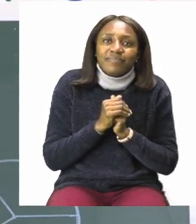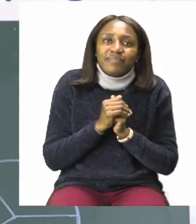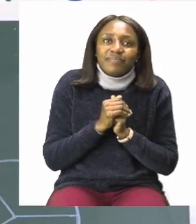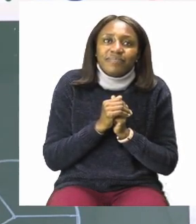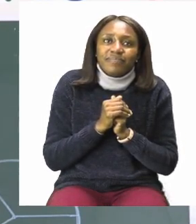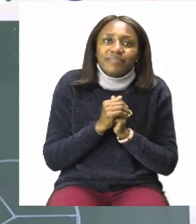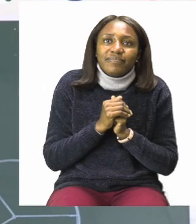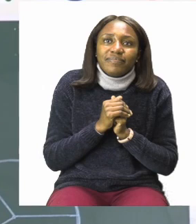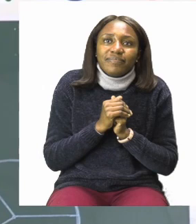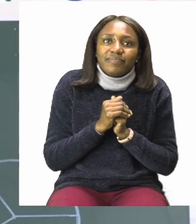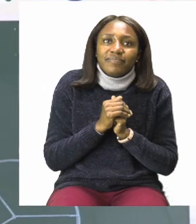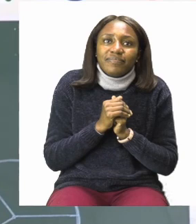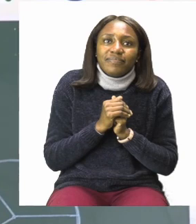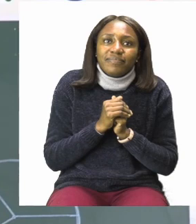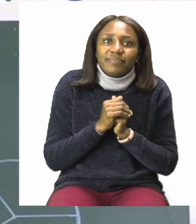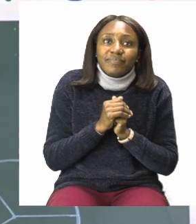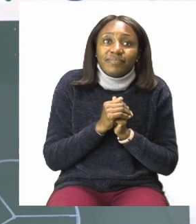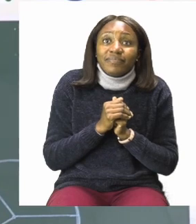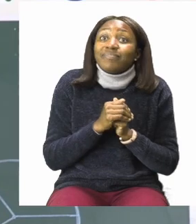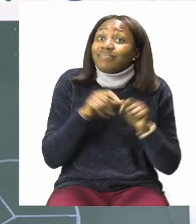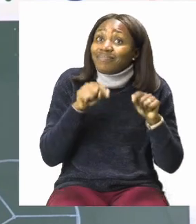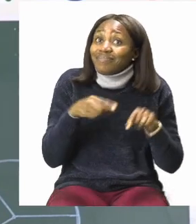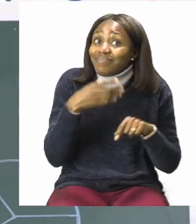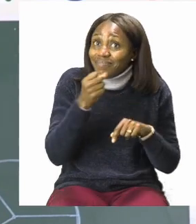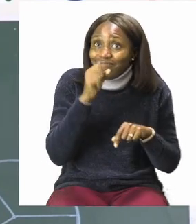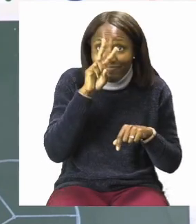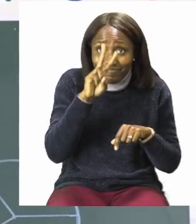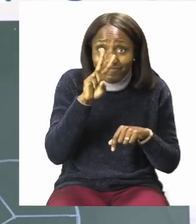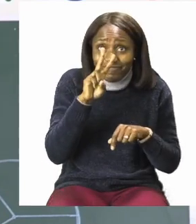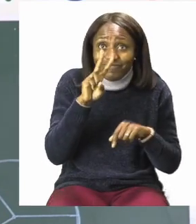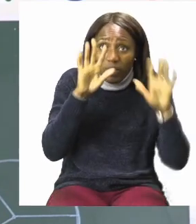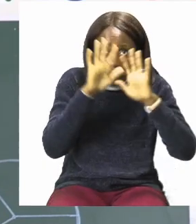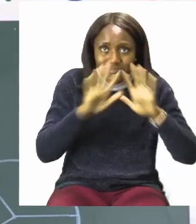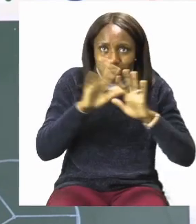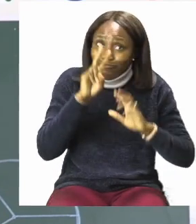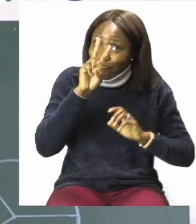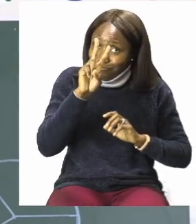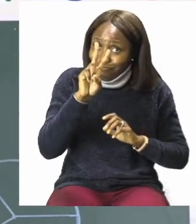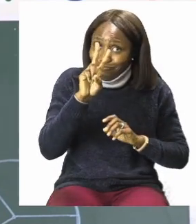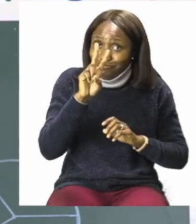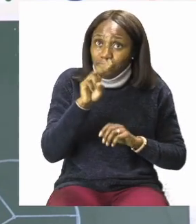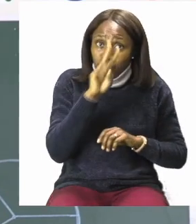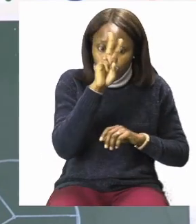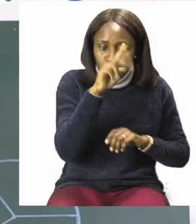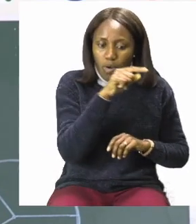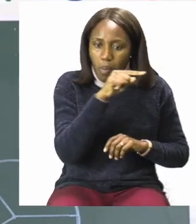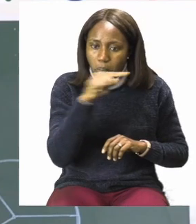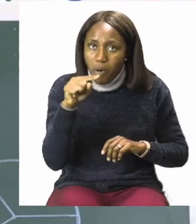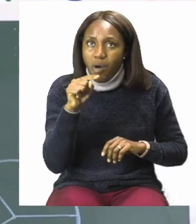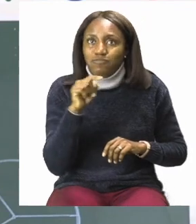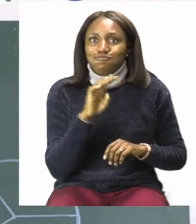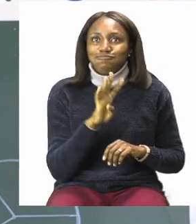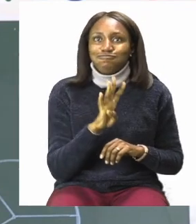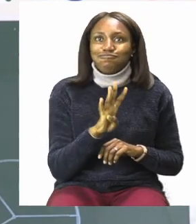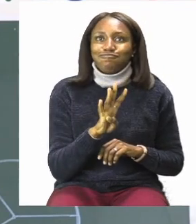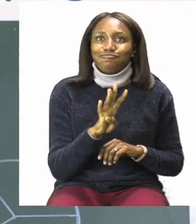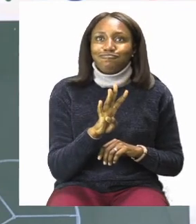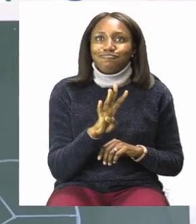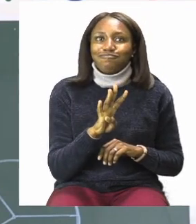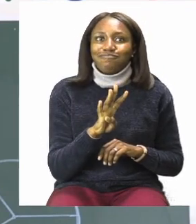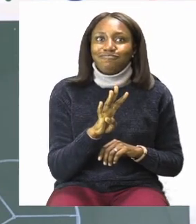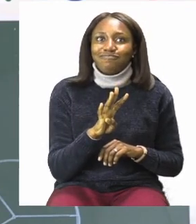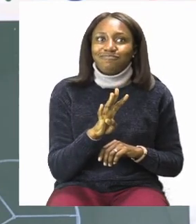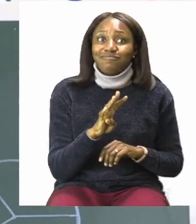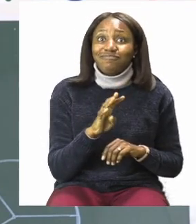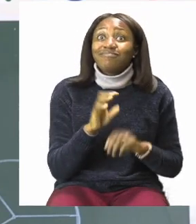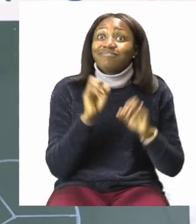Now I have two. One, two, two quarters. So this is